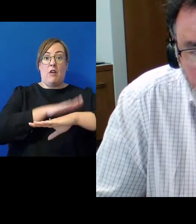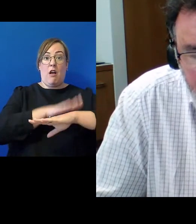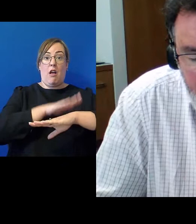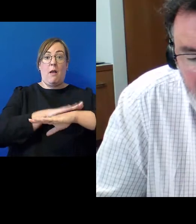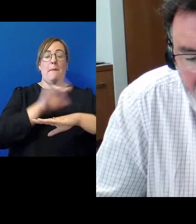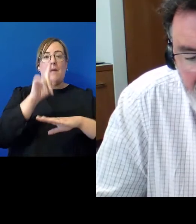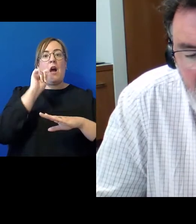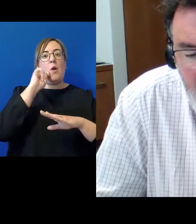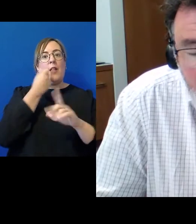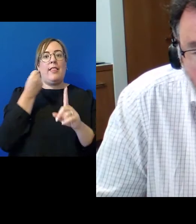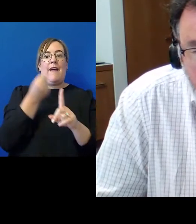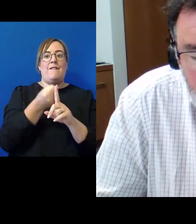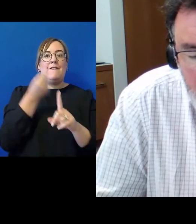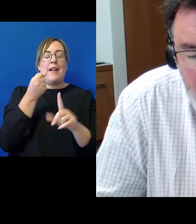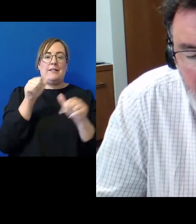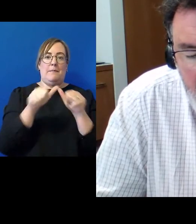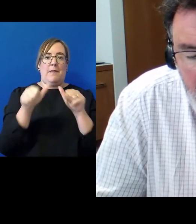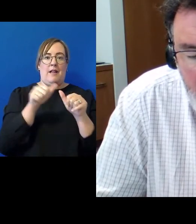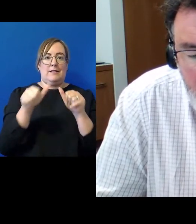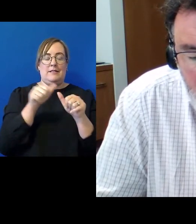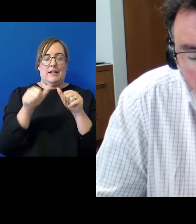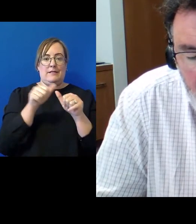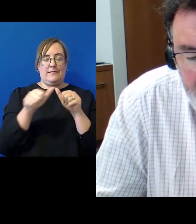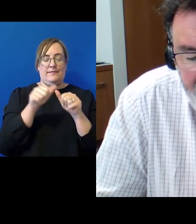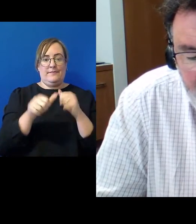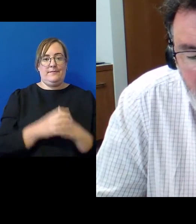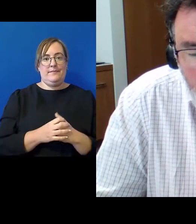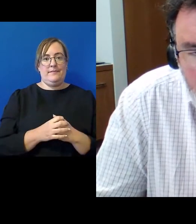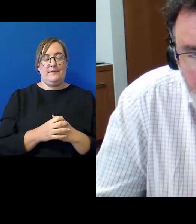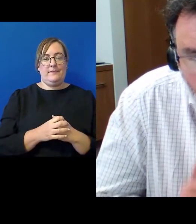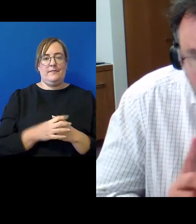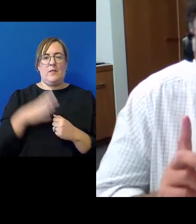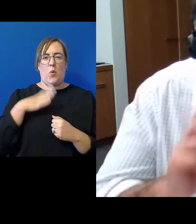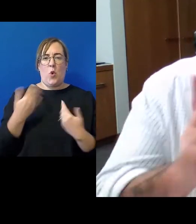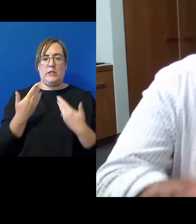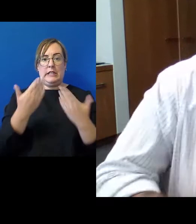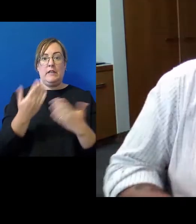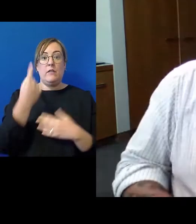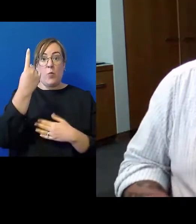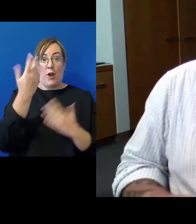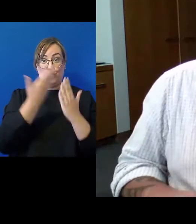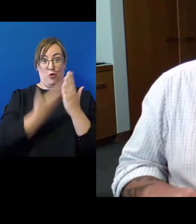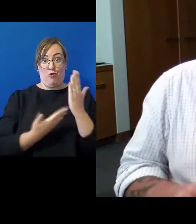the effect in more cases than it has not I want to give you one story